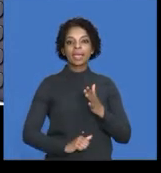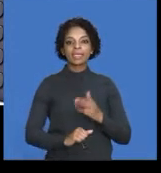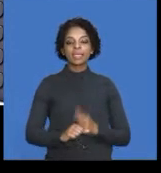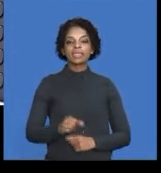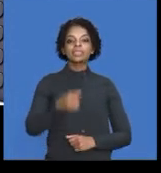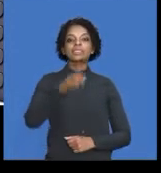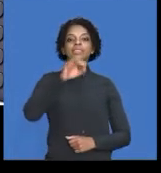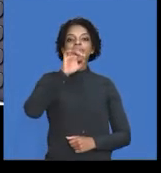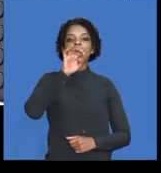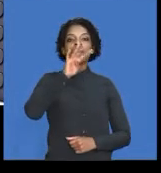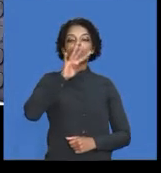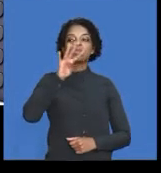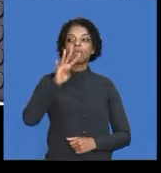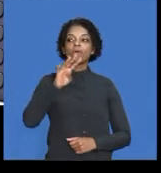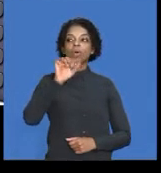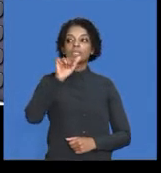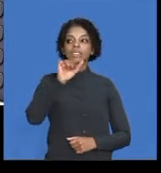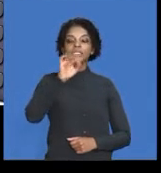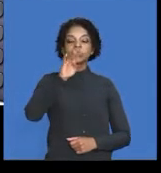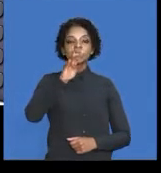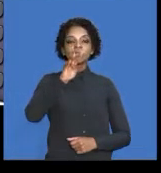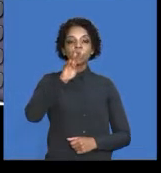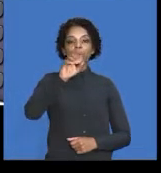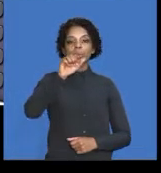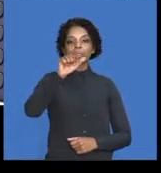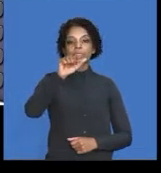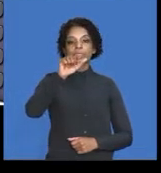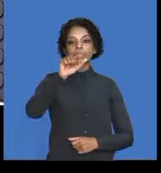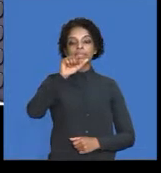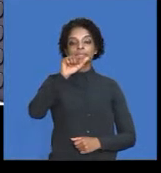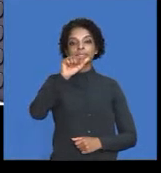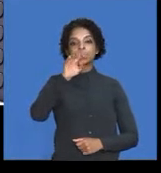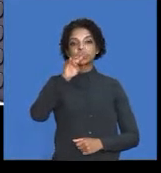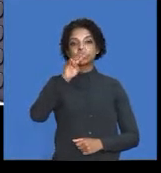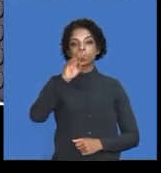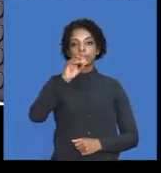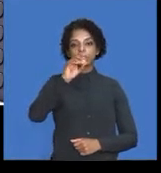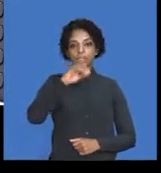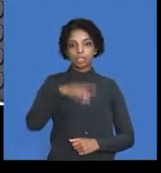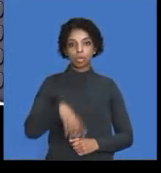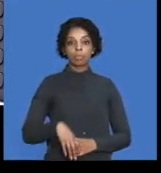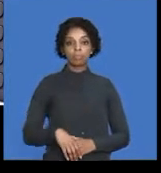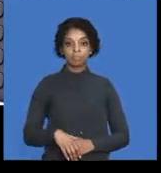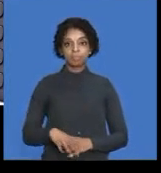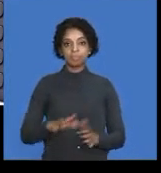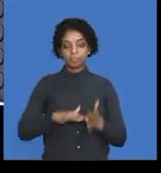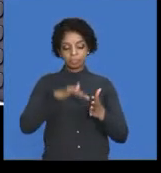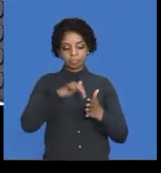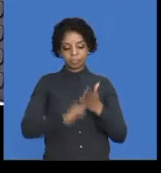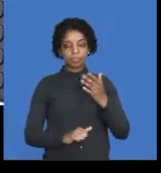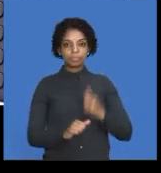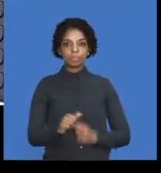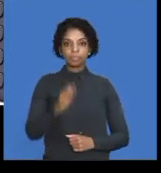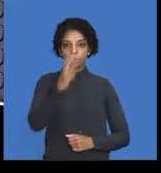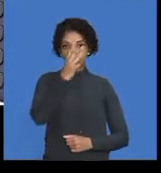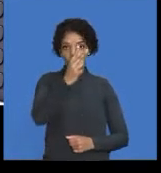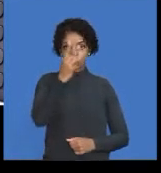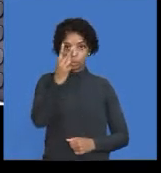Minus 44,640. Minus 22